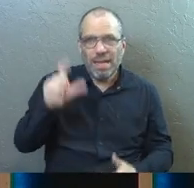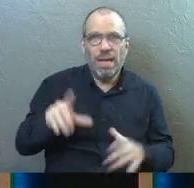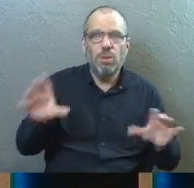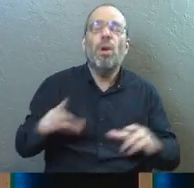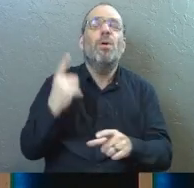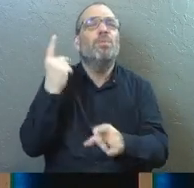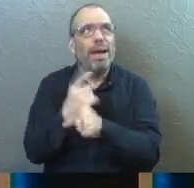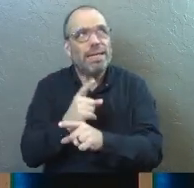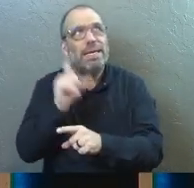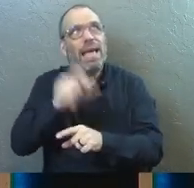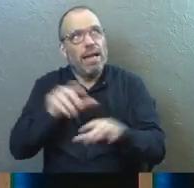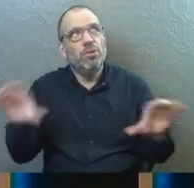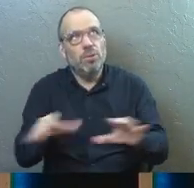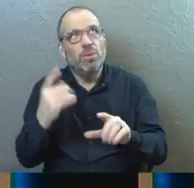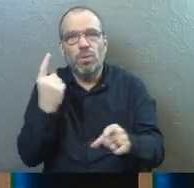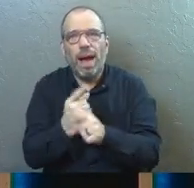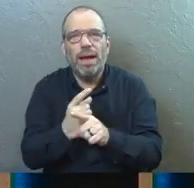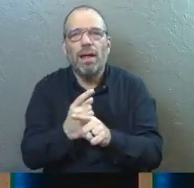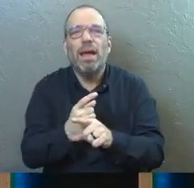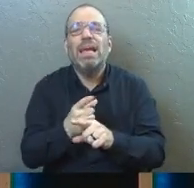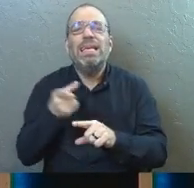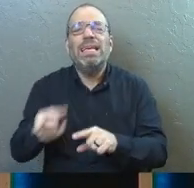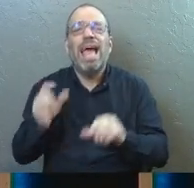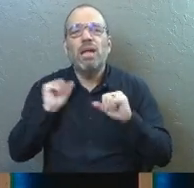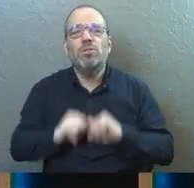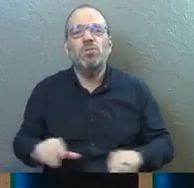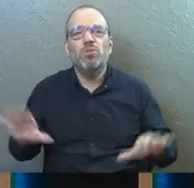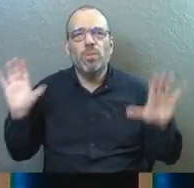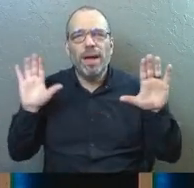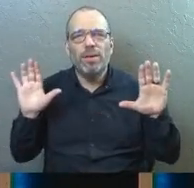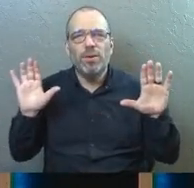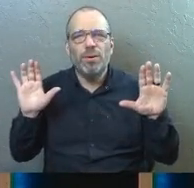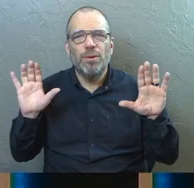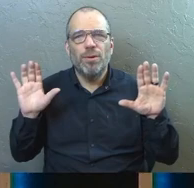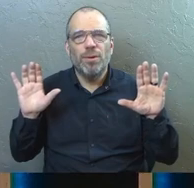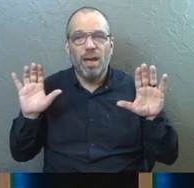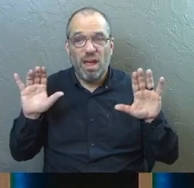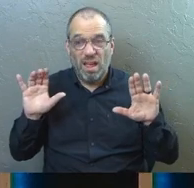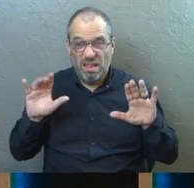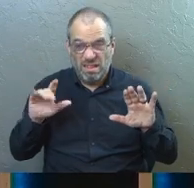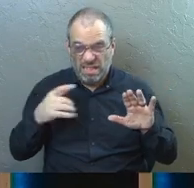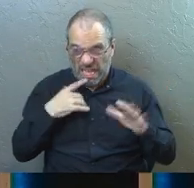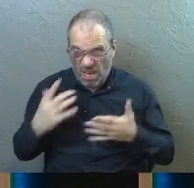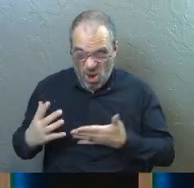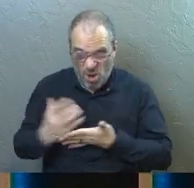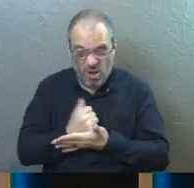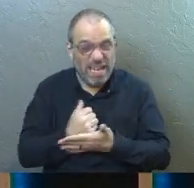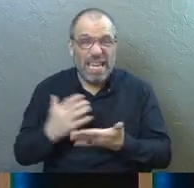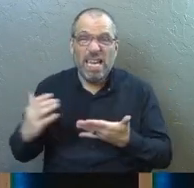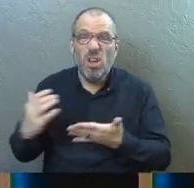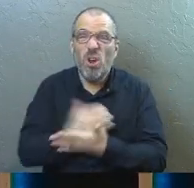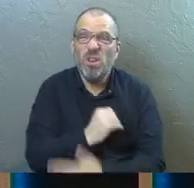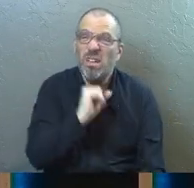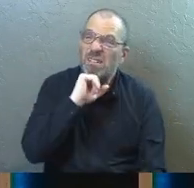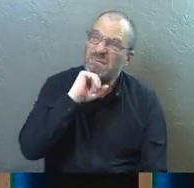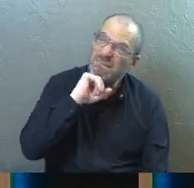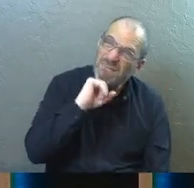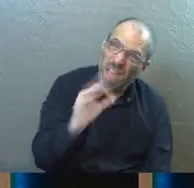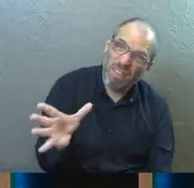to do something. Yes, he did. He had to surrender. Don't tell me that's earning anything because he didn't earn anything.